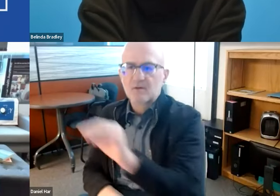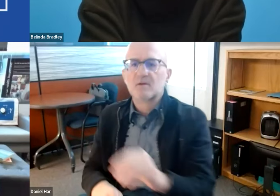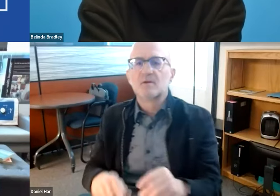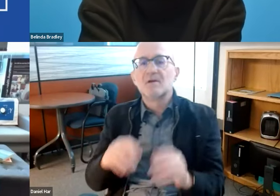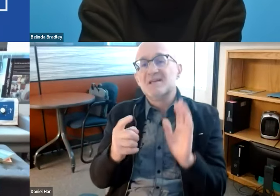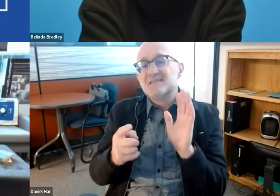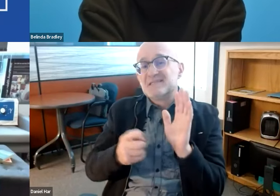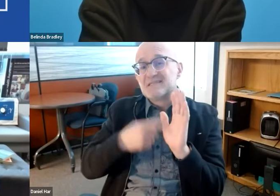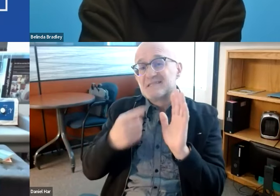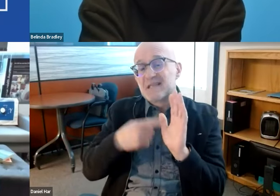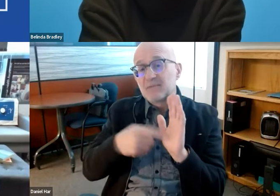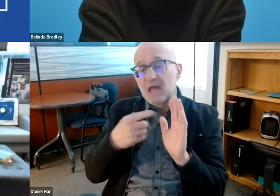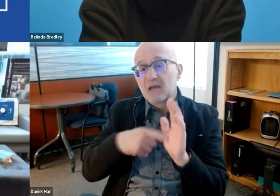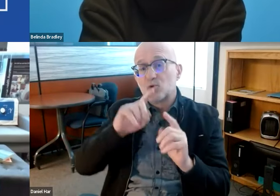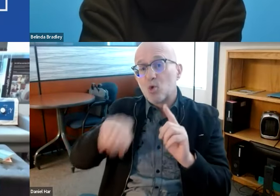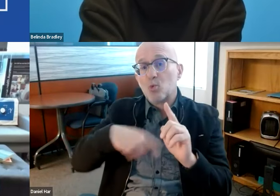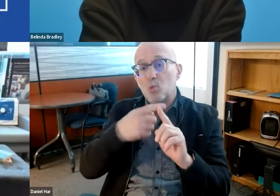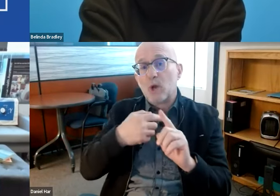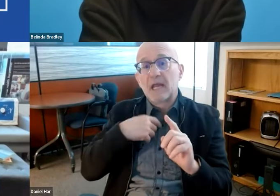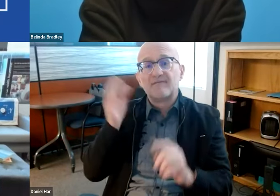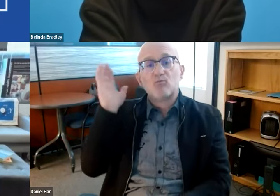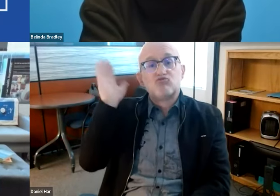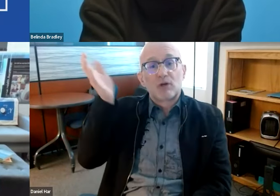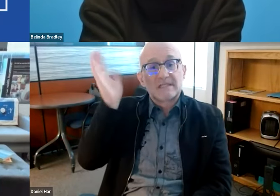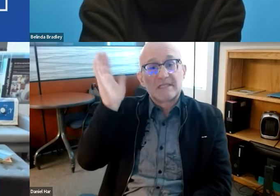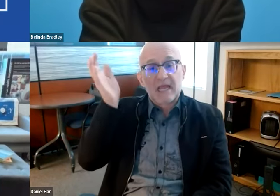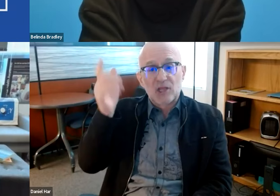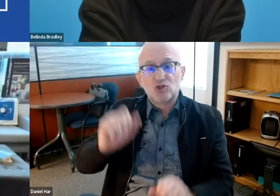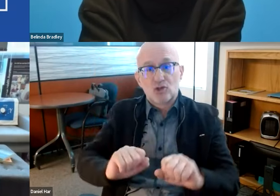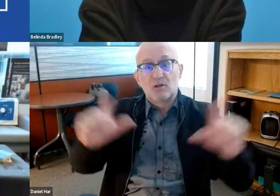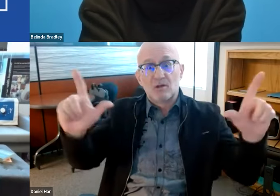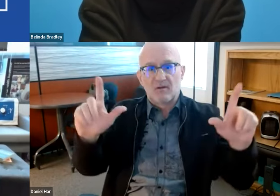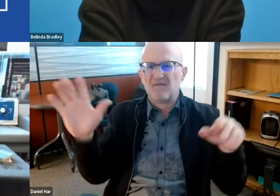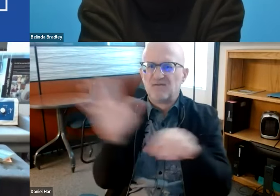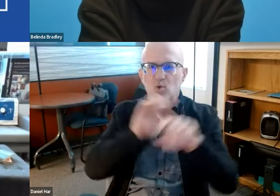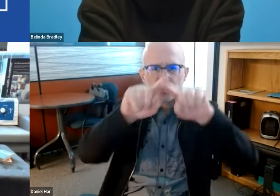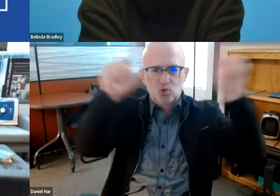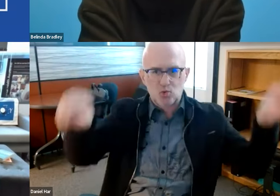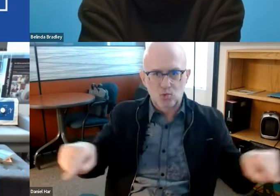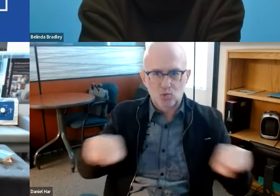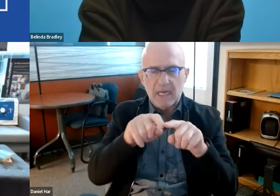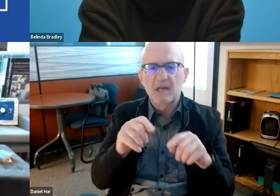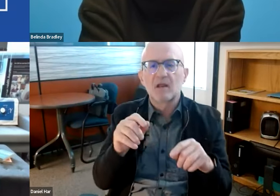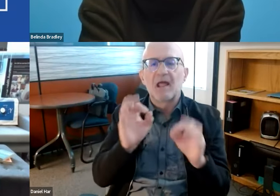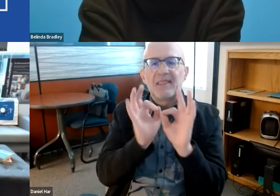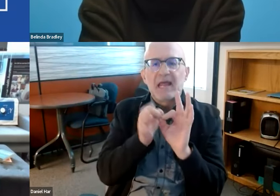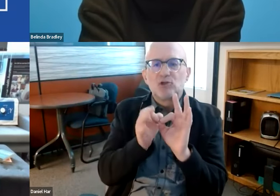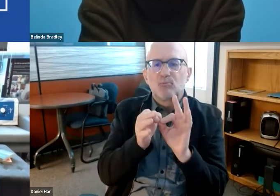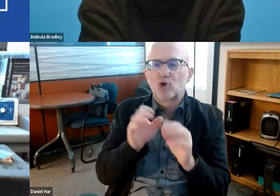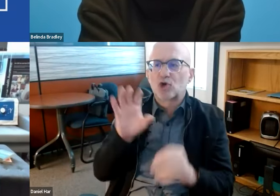That way, I'm not playing table tennis quite so much, especially if I have a presenter.